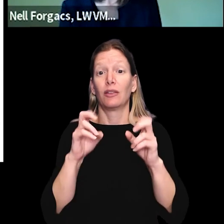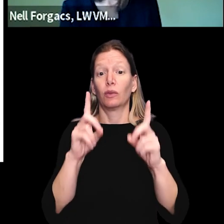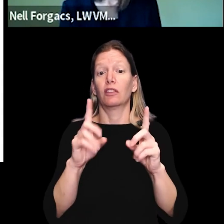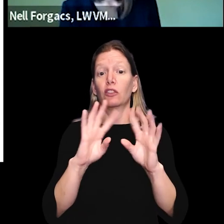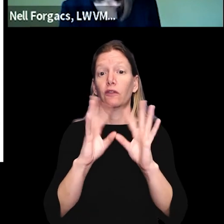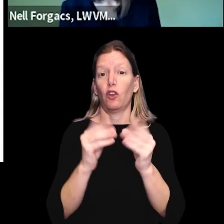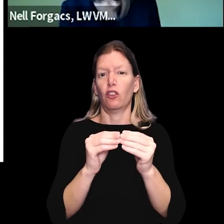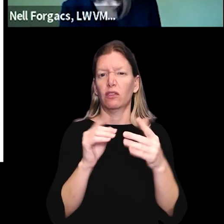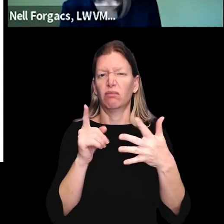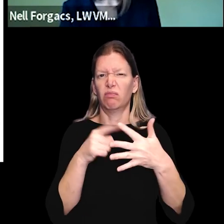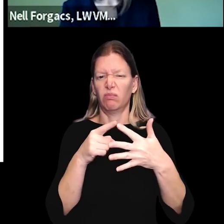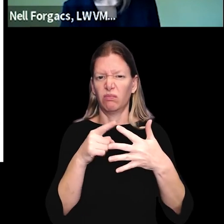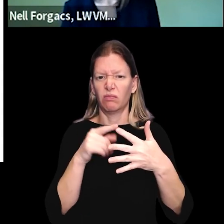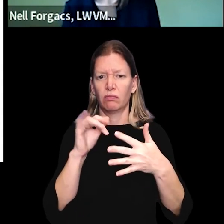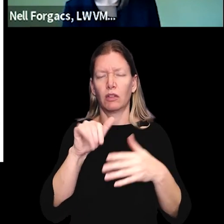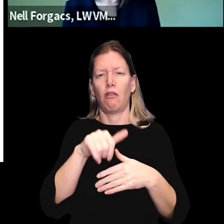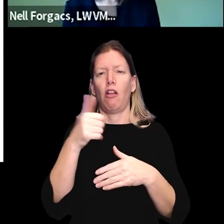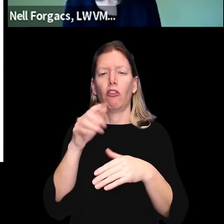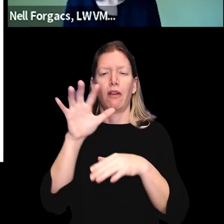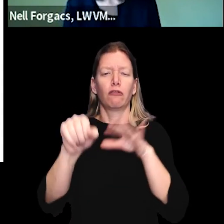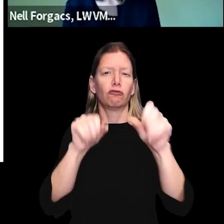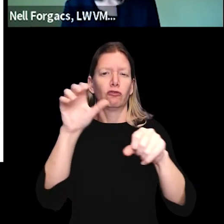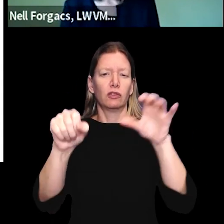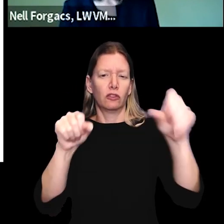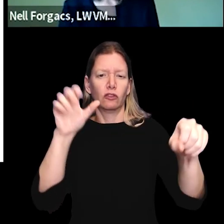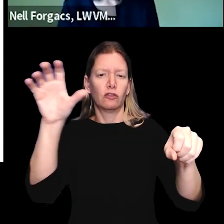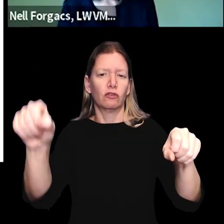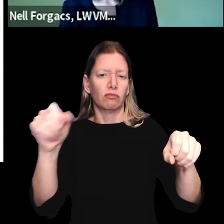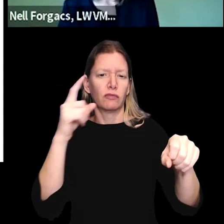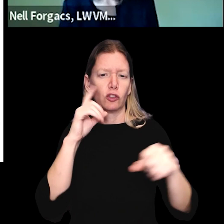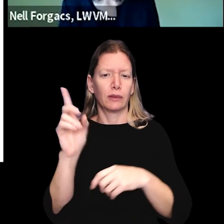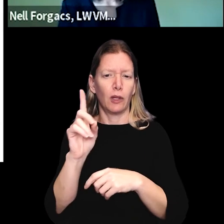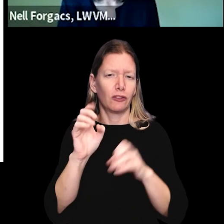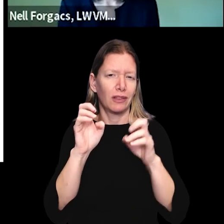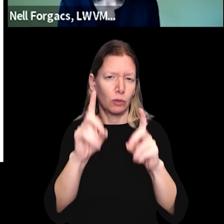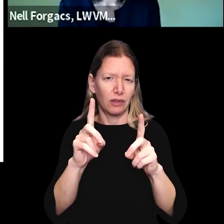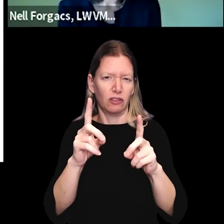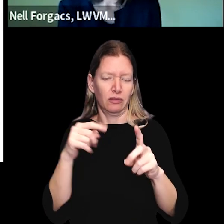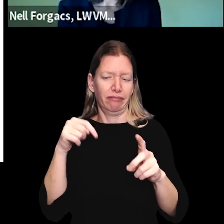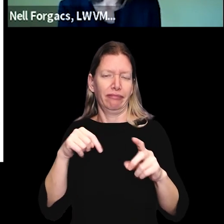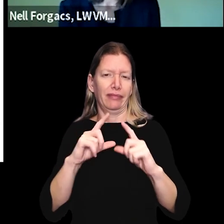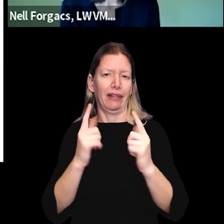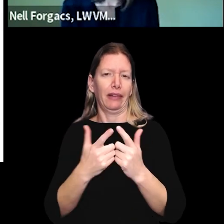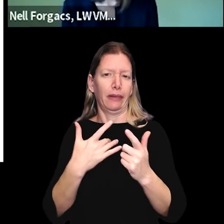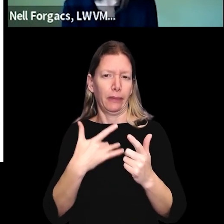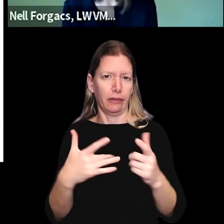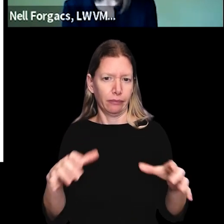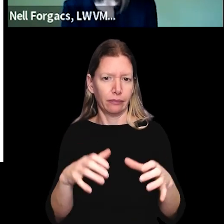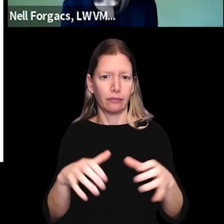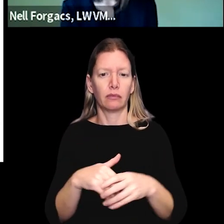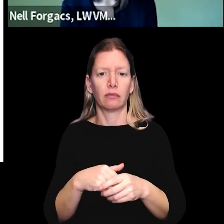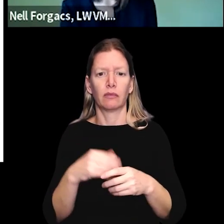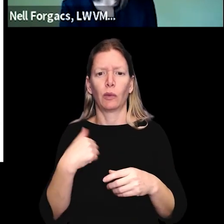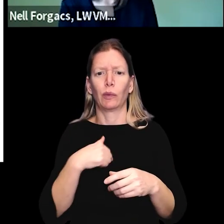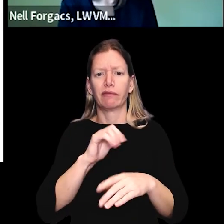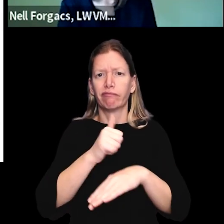Educational forums are another outreach for a democracy education of the league.